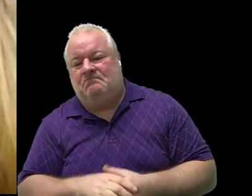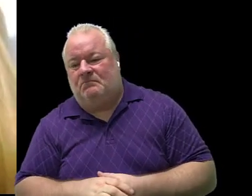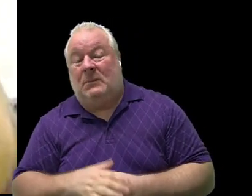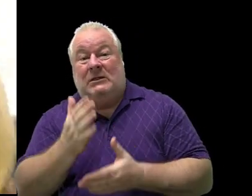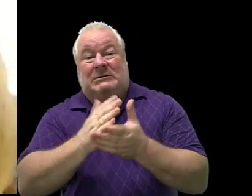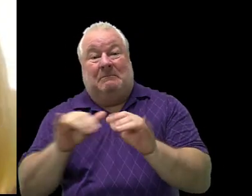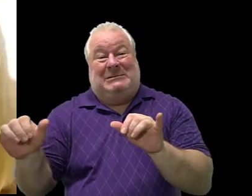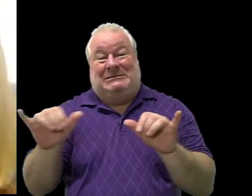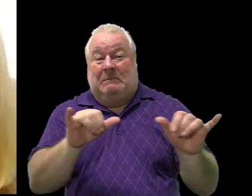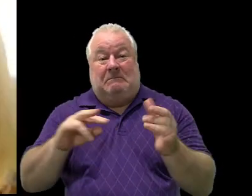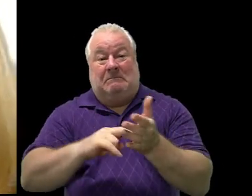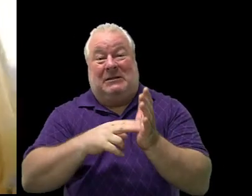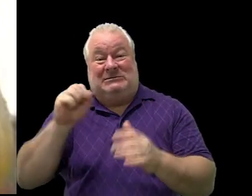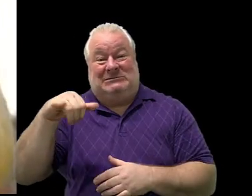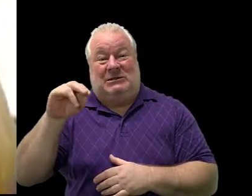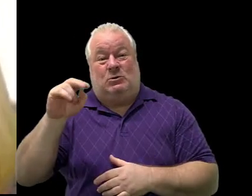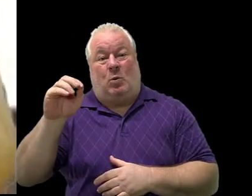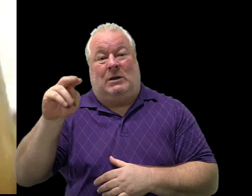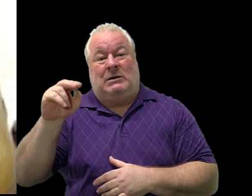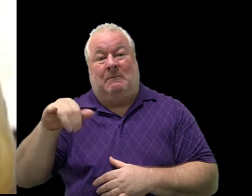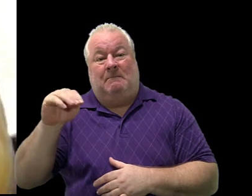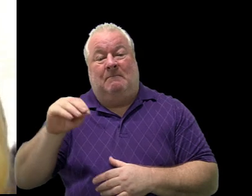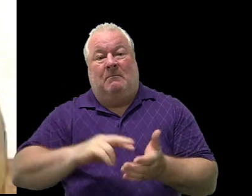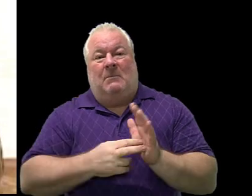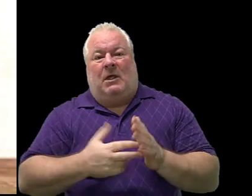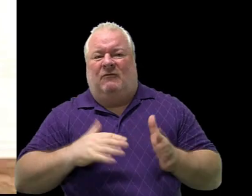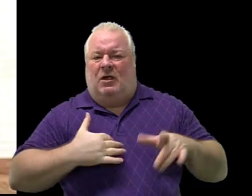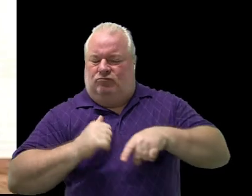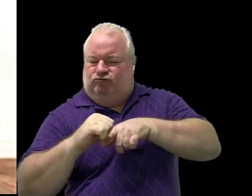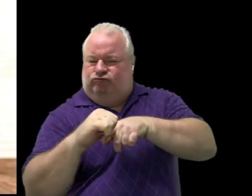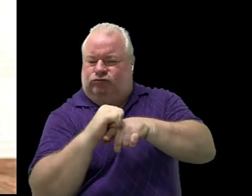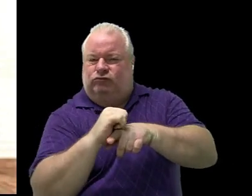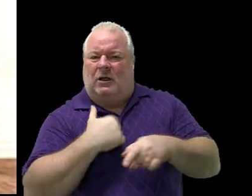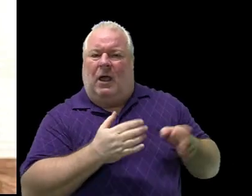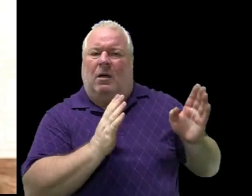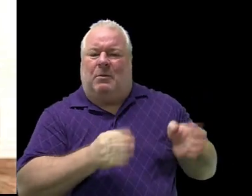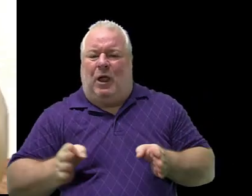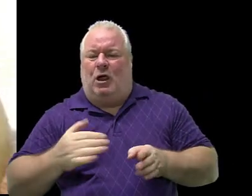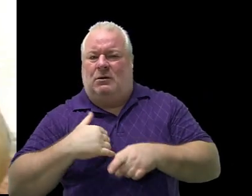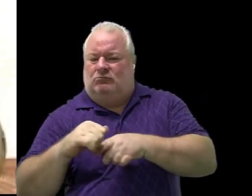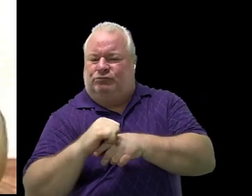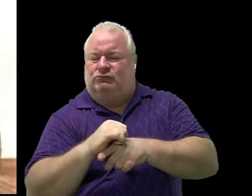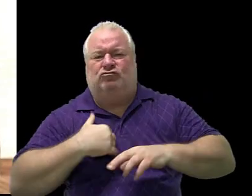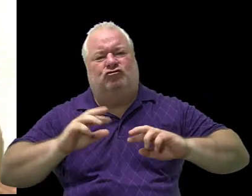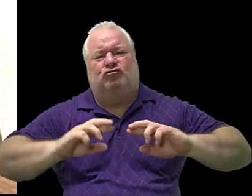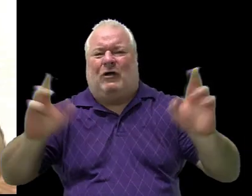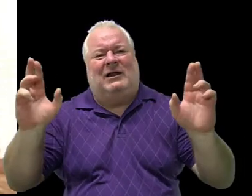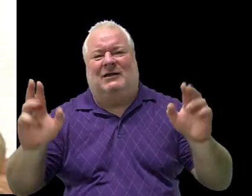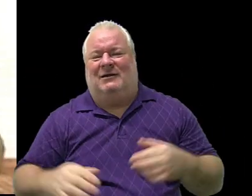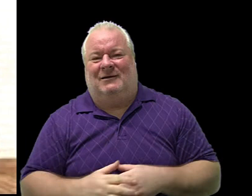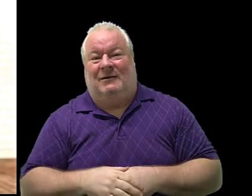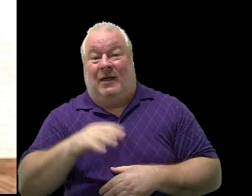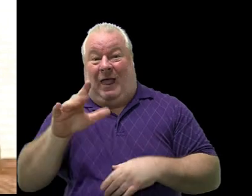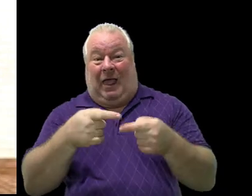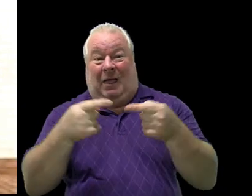Some synonyms for prepared, it could mean that you're rehearsed or you're ready. When